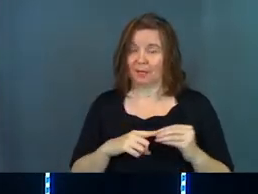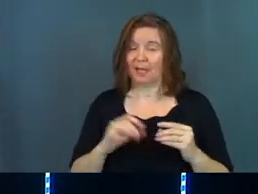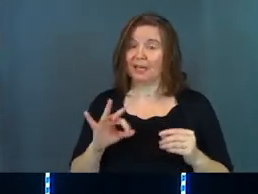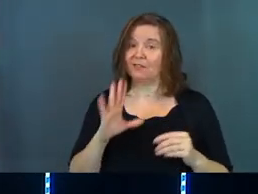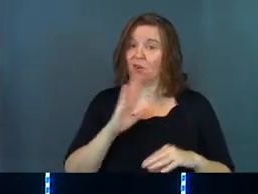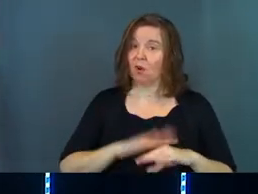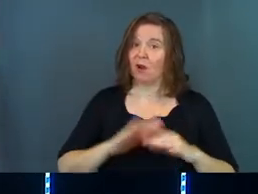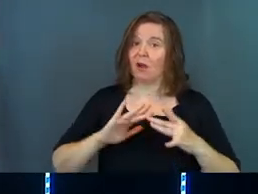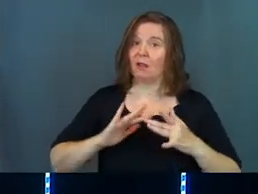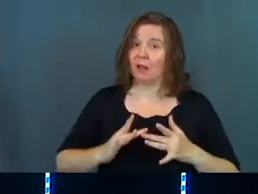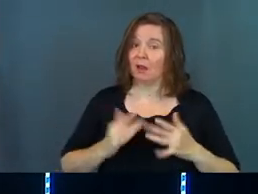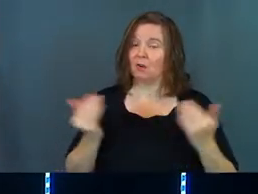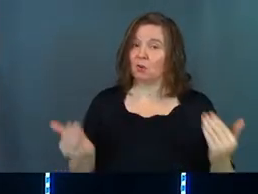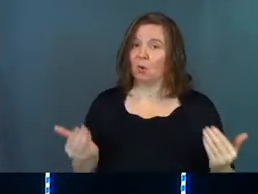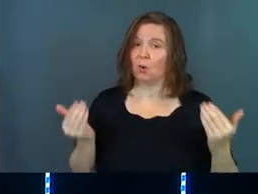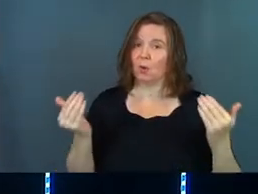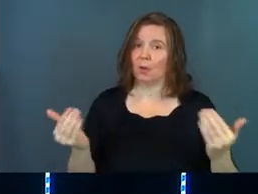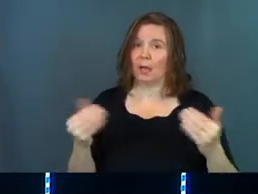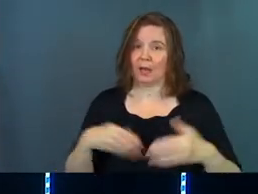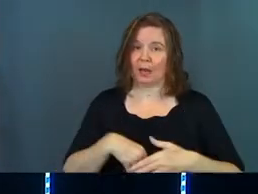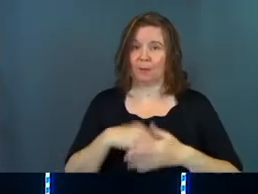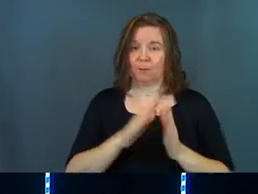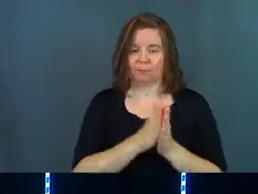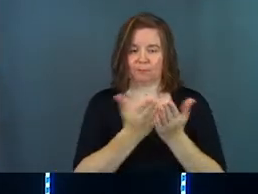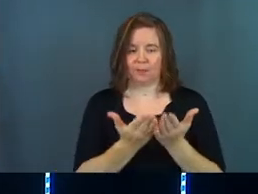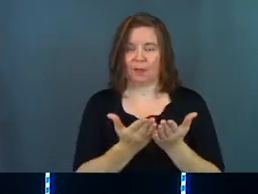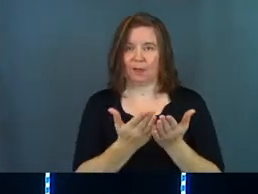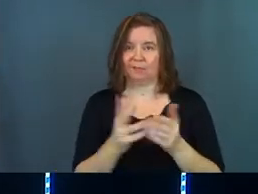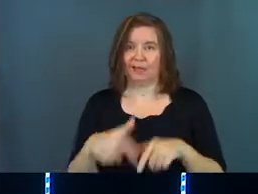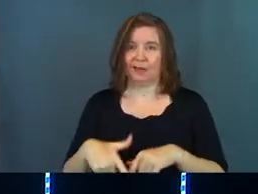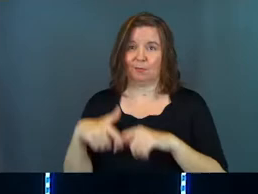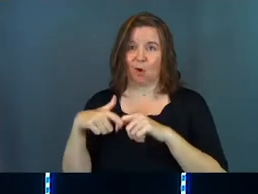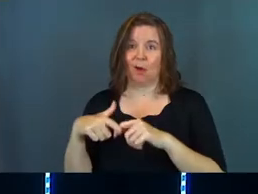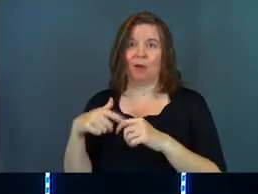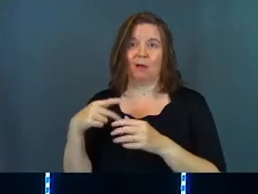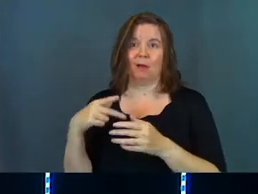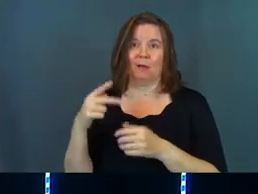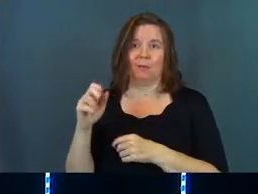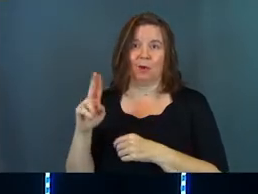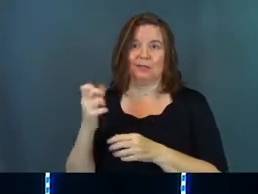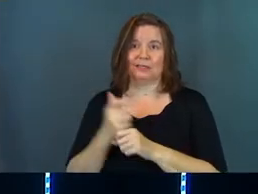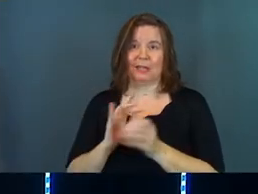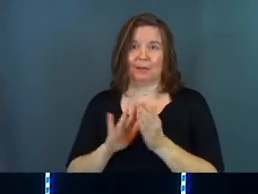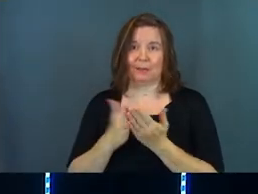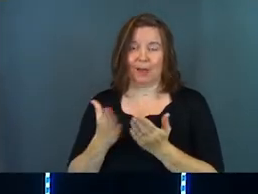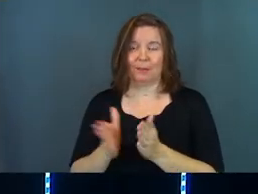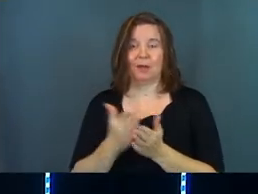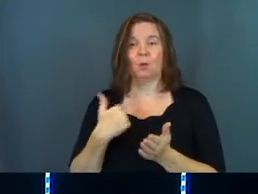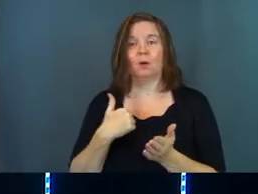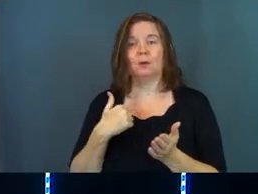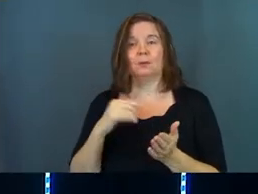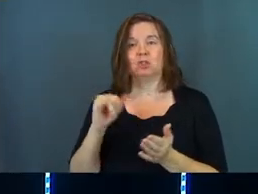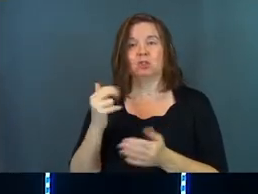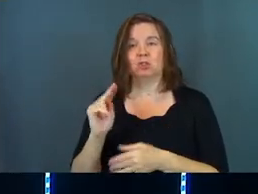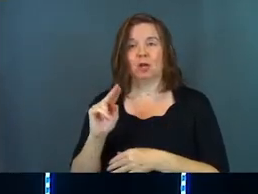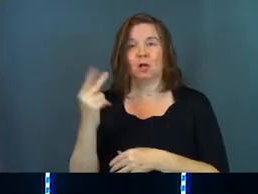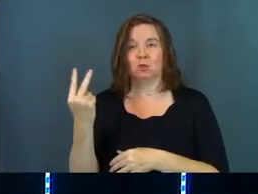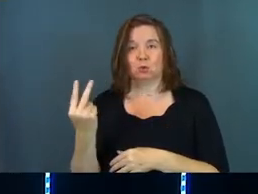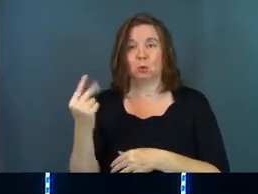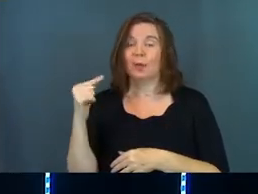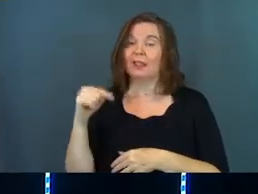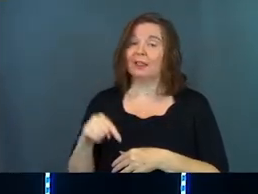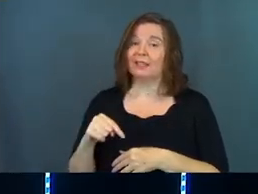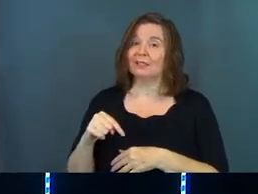And if you're online, go ahead and pull out your Bibles, maybe hit pause and get a Bible out. And we're going to be in John 2.